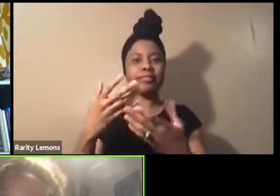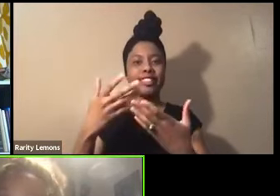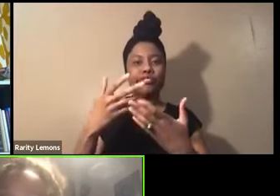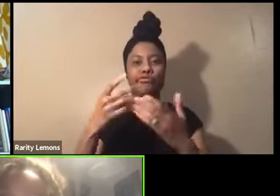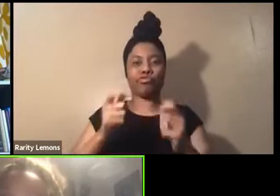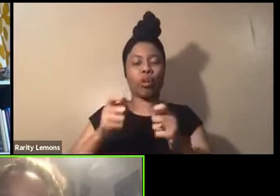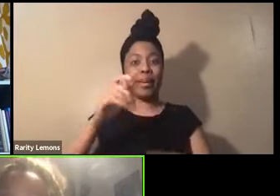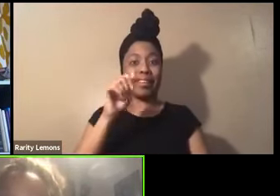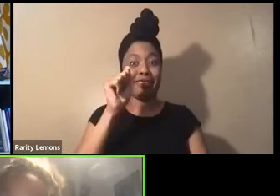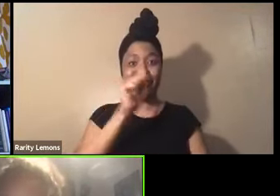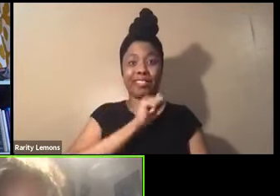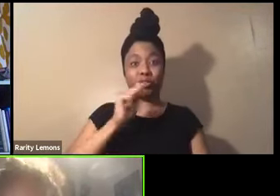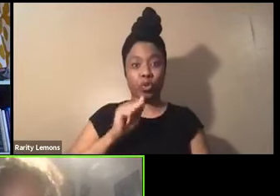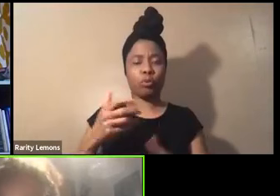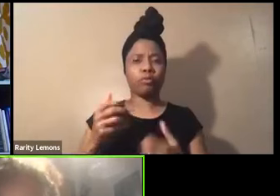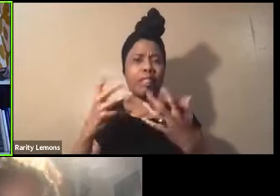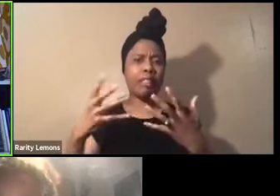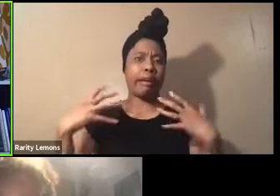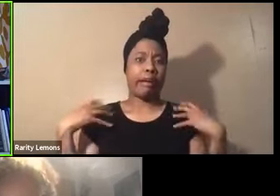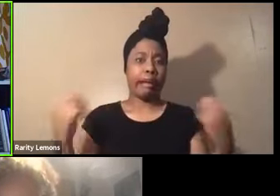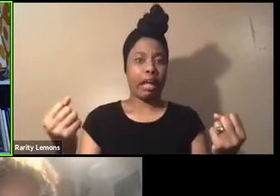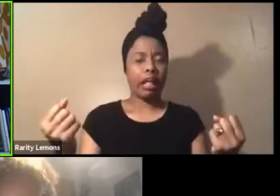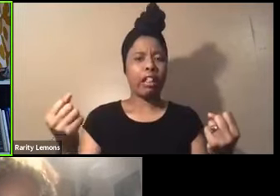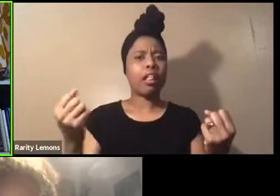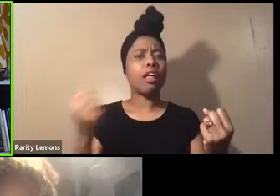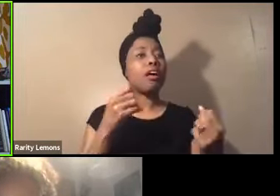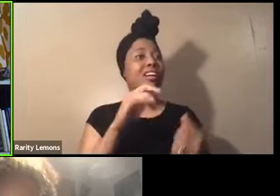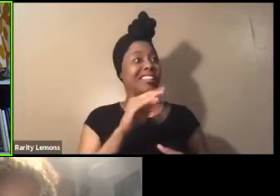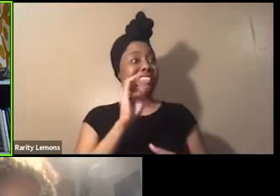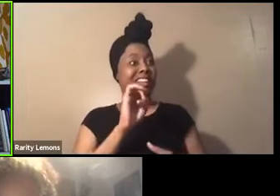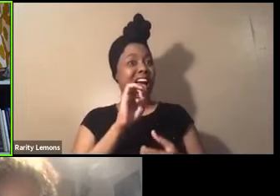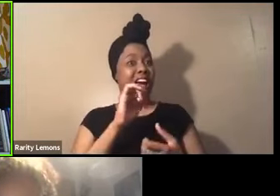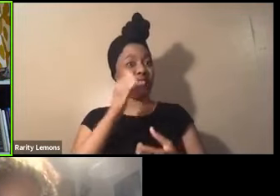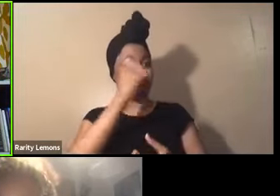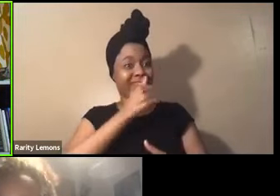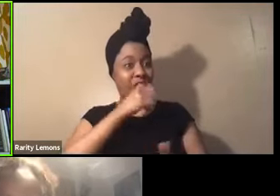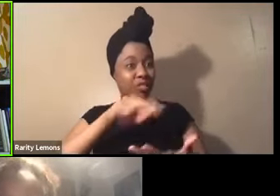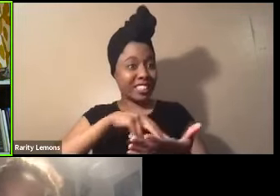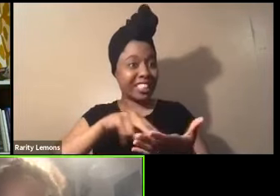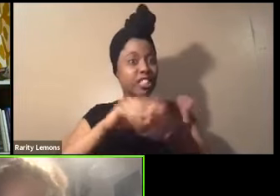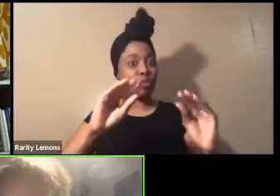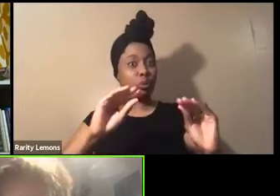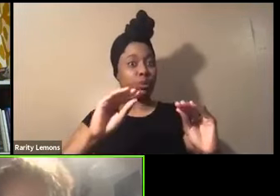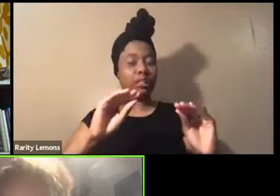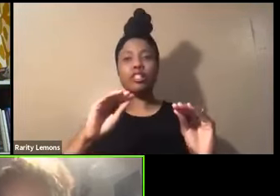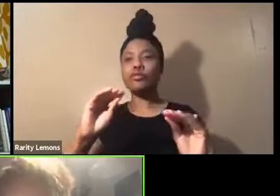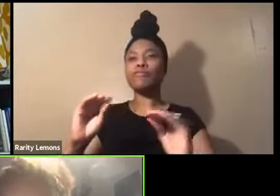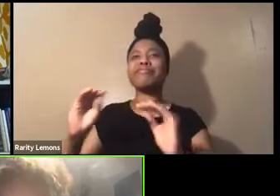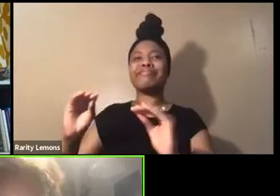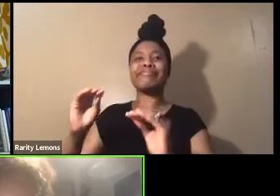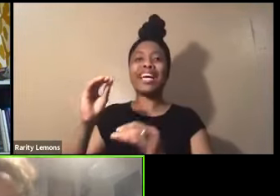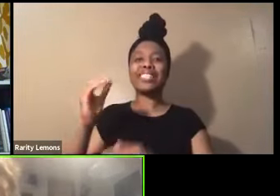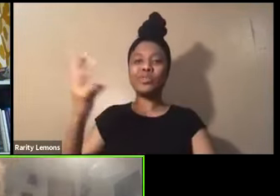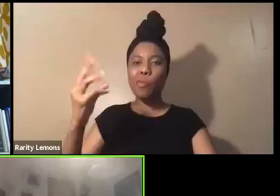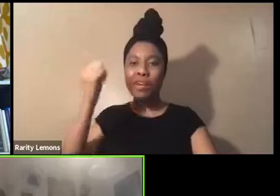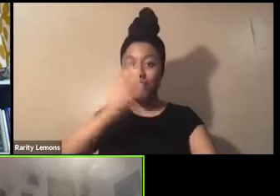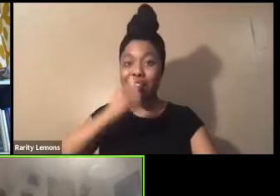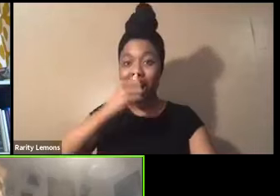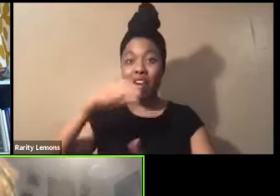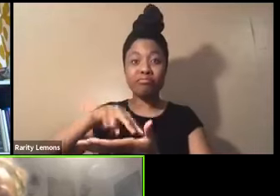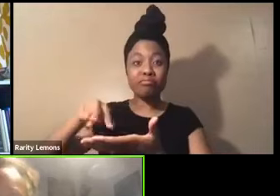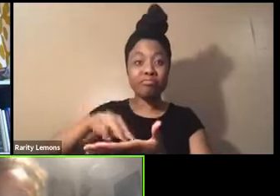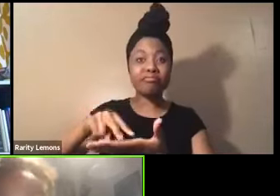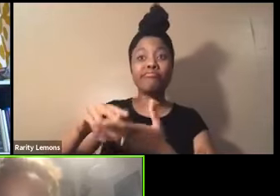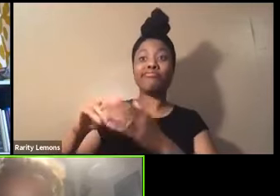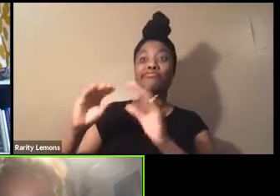So there's a lot of healing. Is that the style of African dance that you teach? The West African dance? The dance. So we